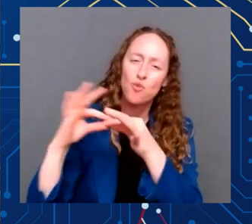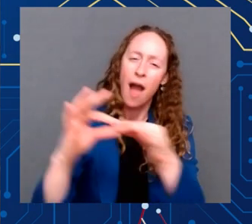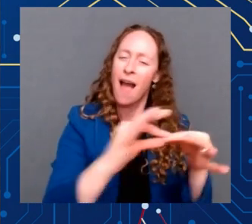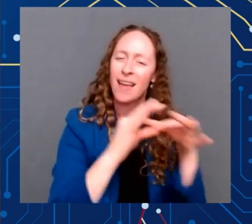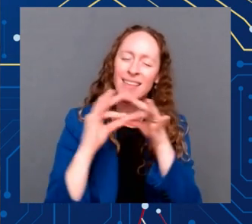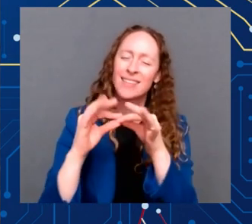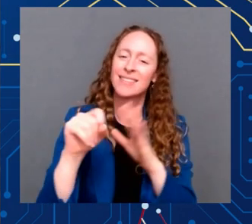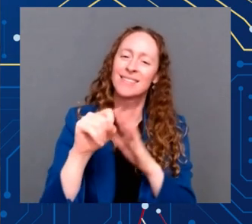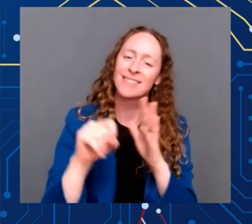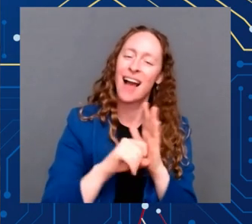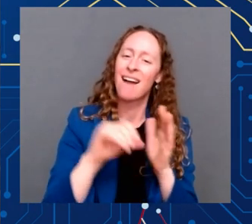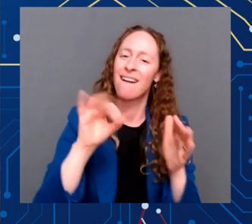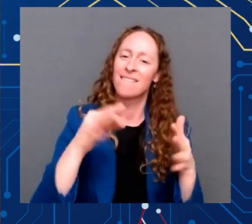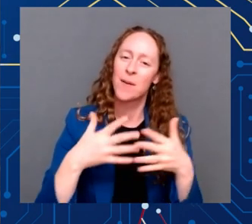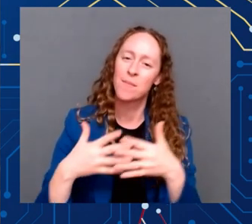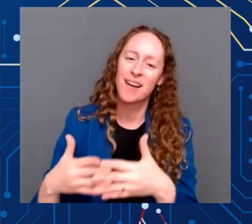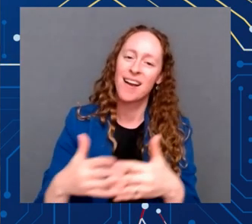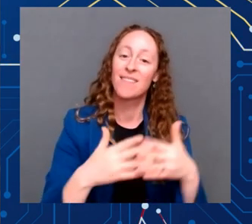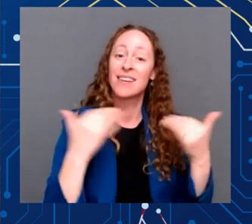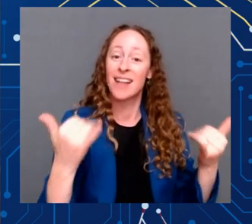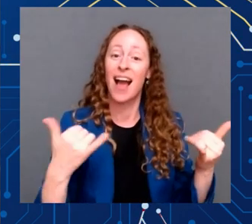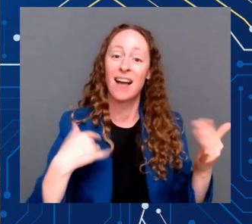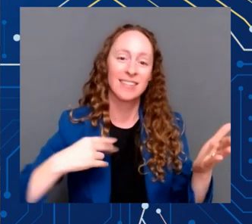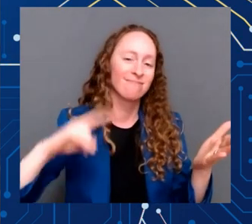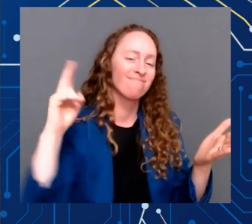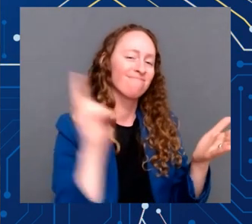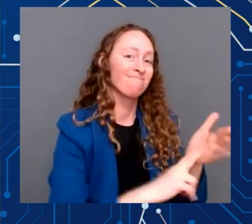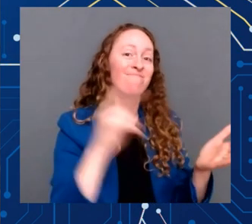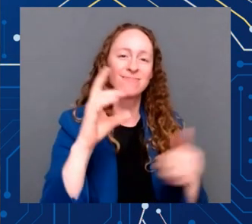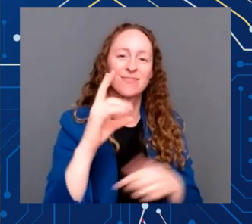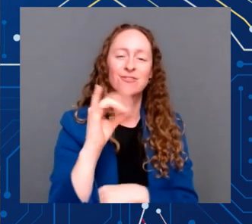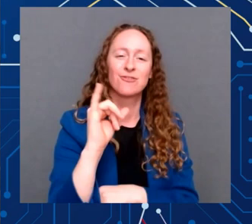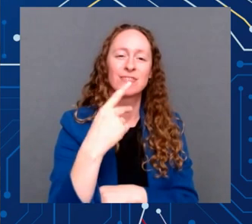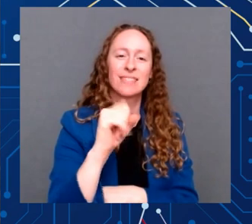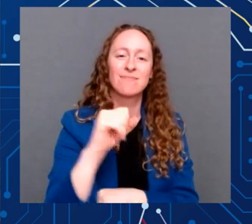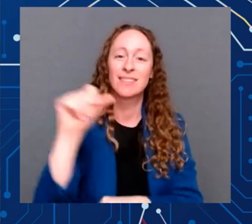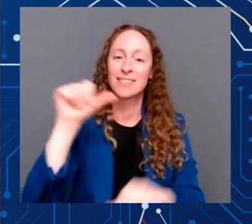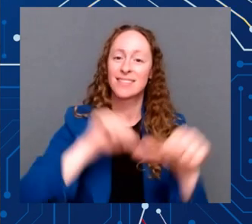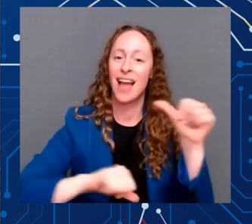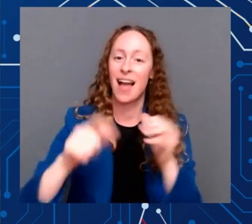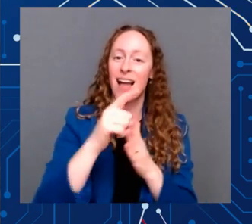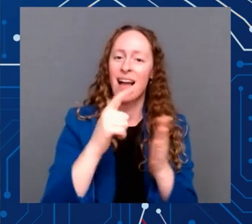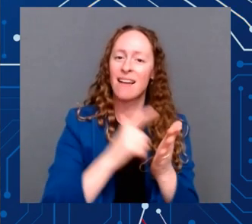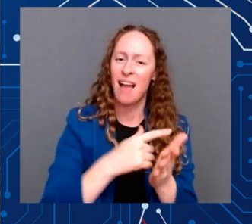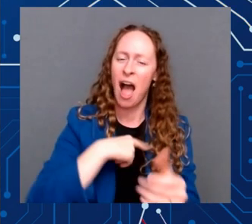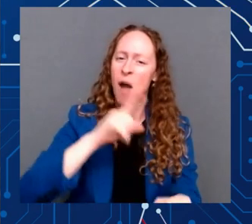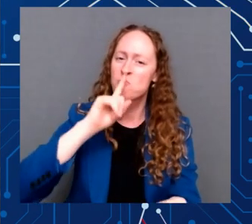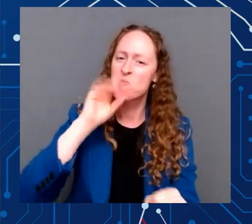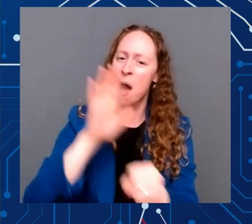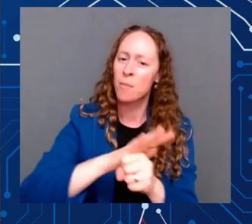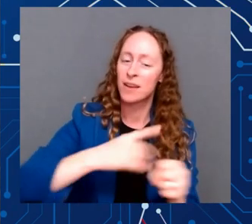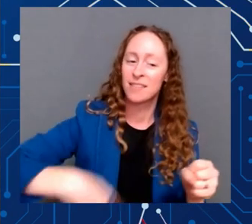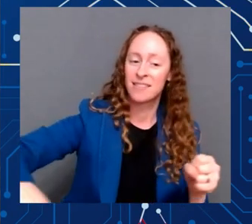the Science Act. And once again, I promise you, we're leading the world again for the next decades. Thank you.